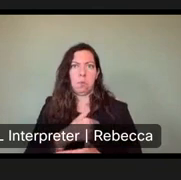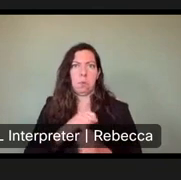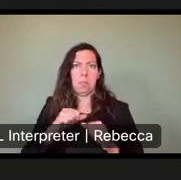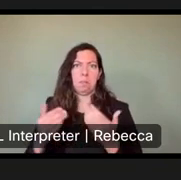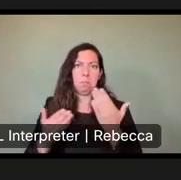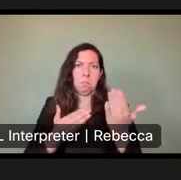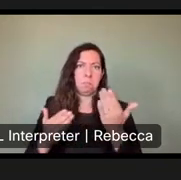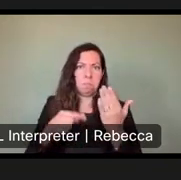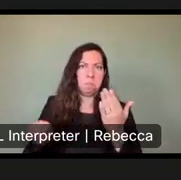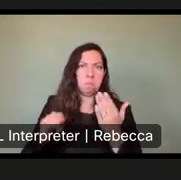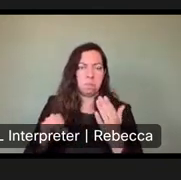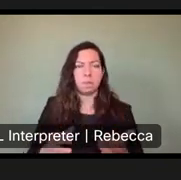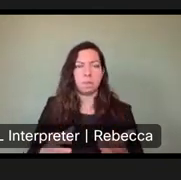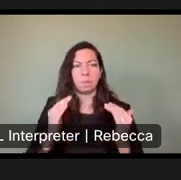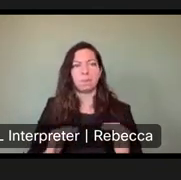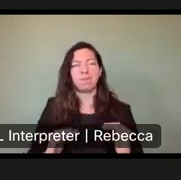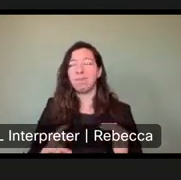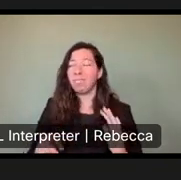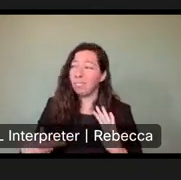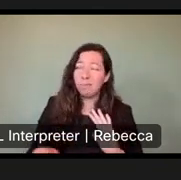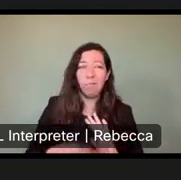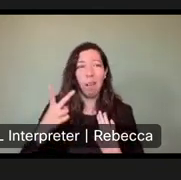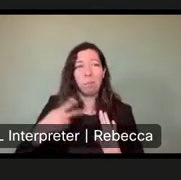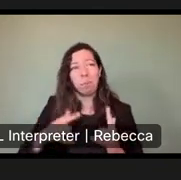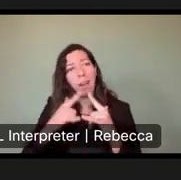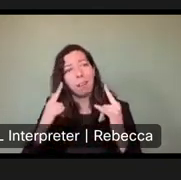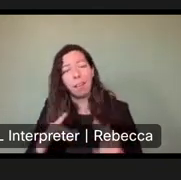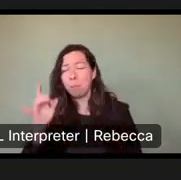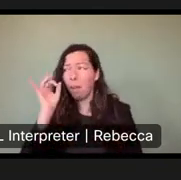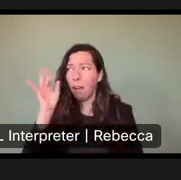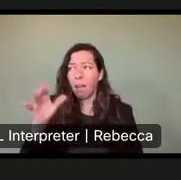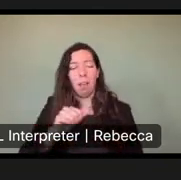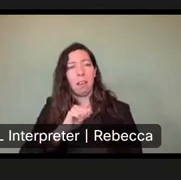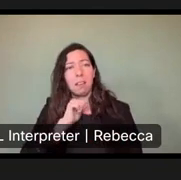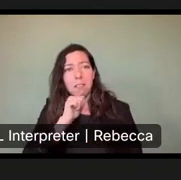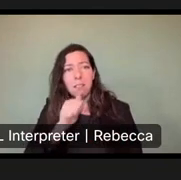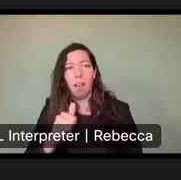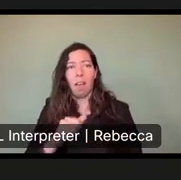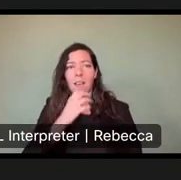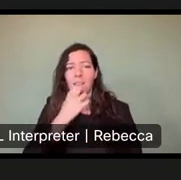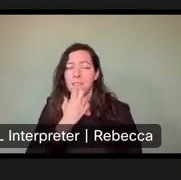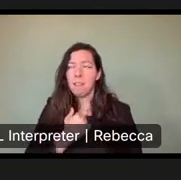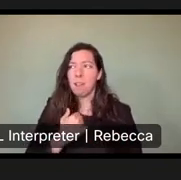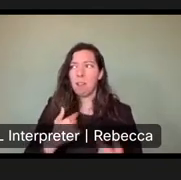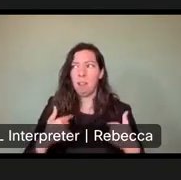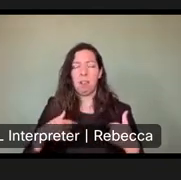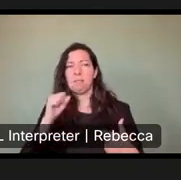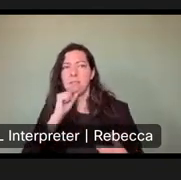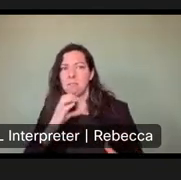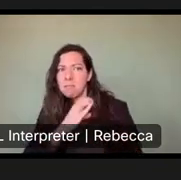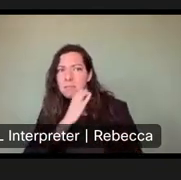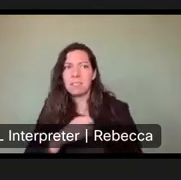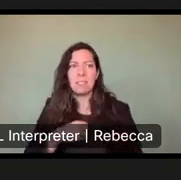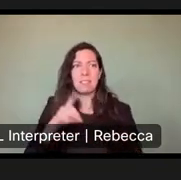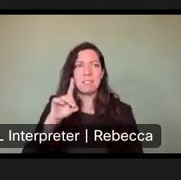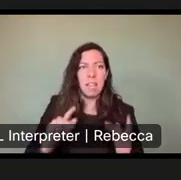You just doubled my camping expense with no consideration for disabled or senior centers, senior citizens on fixed budgets.